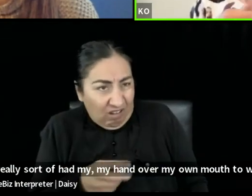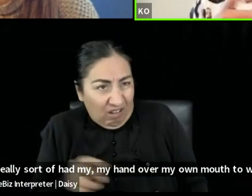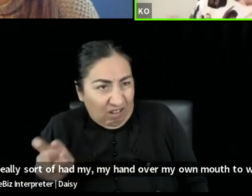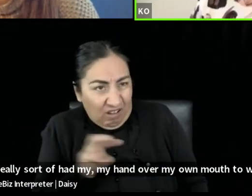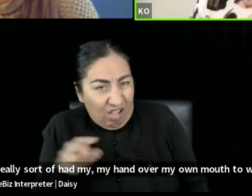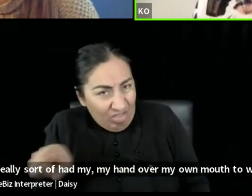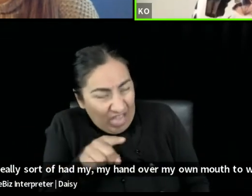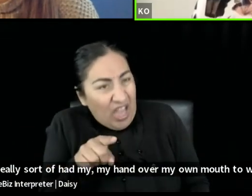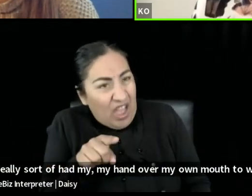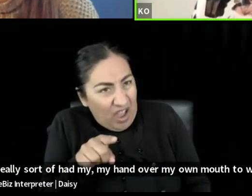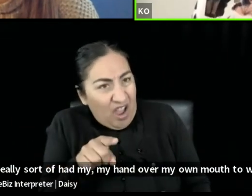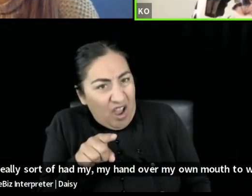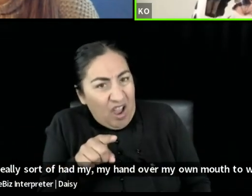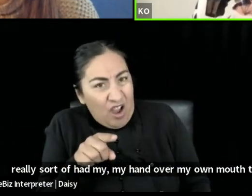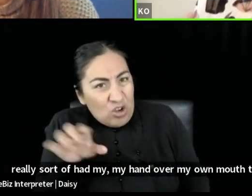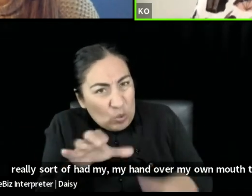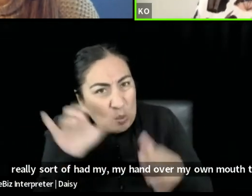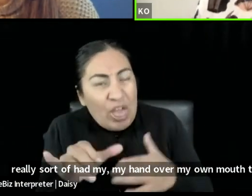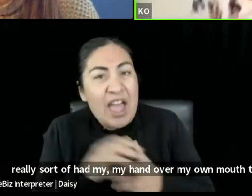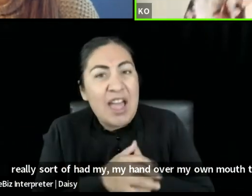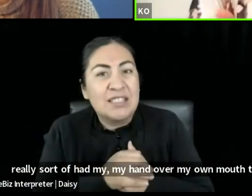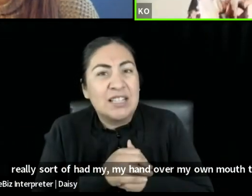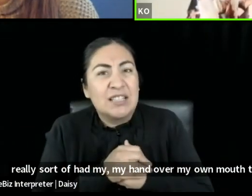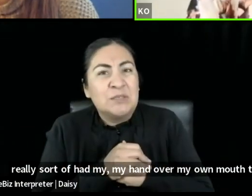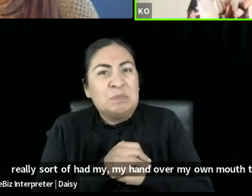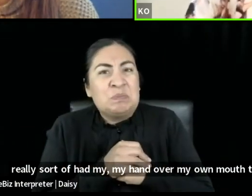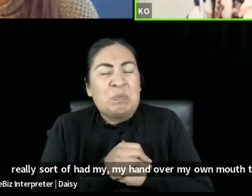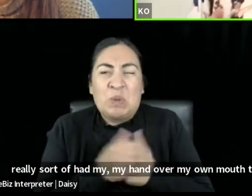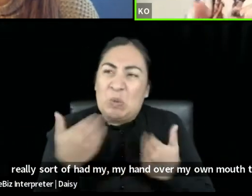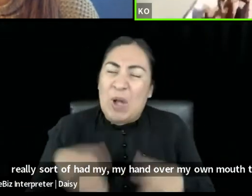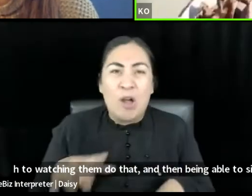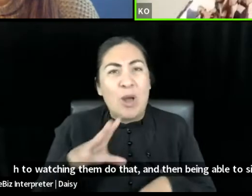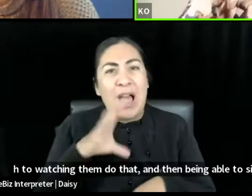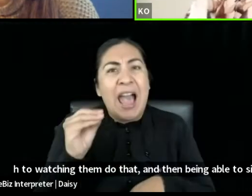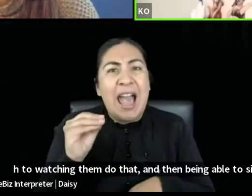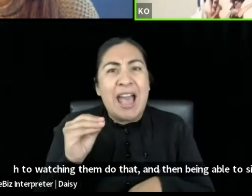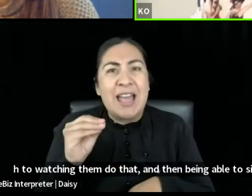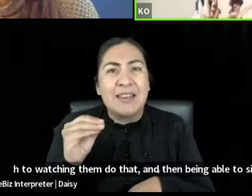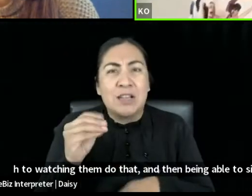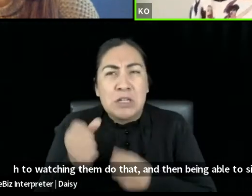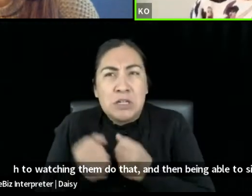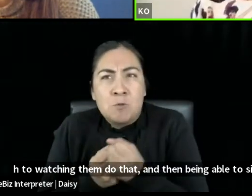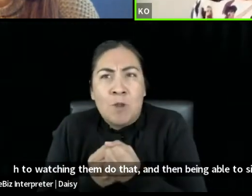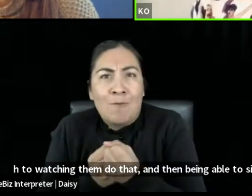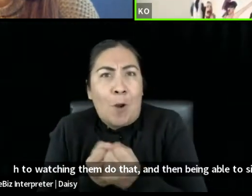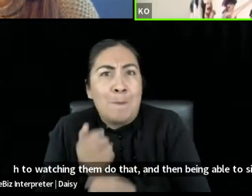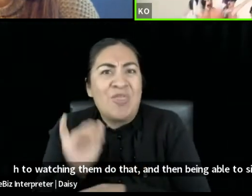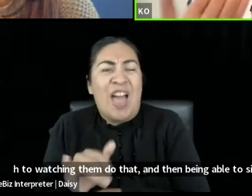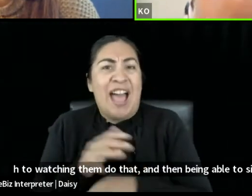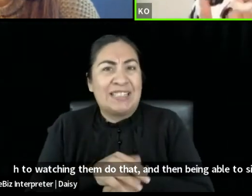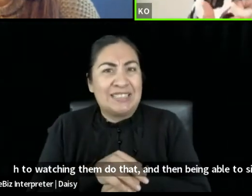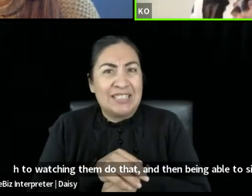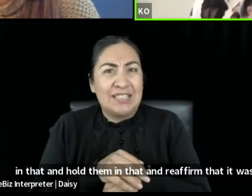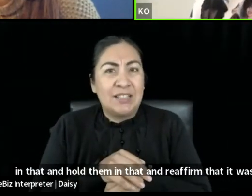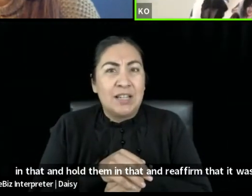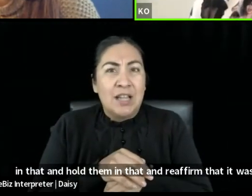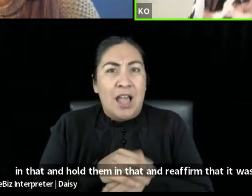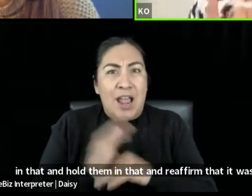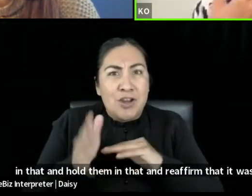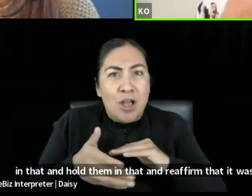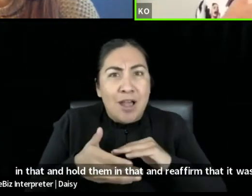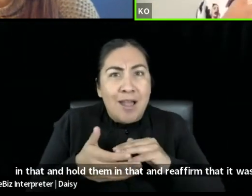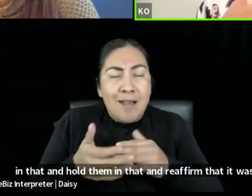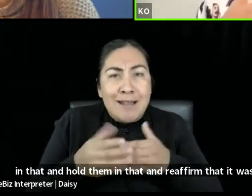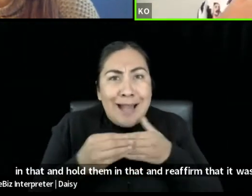that and then being able to sit in that and hold them in that and reaffirm that it was like talking to,